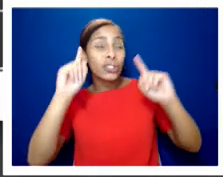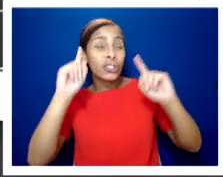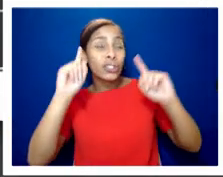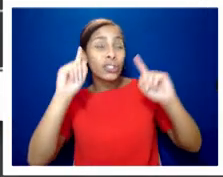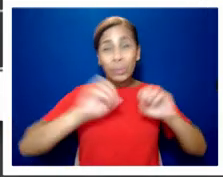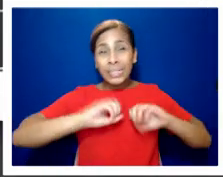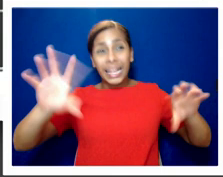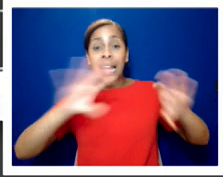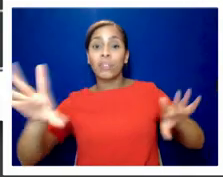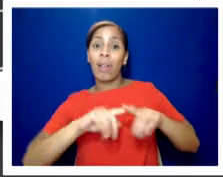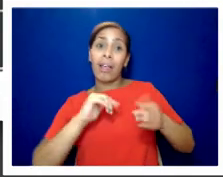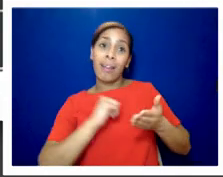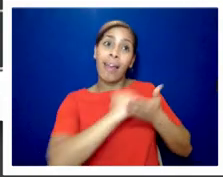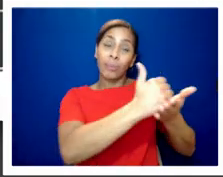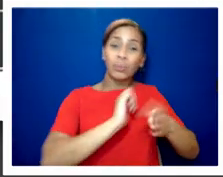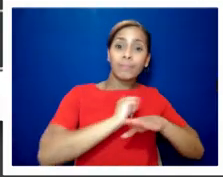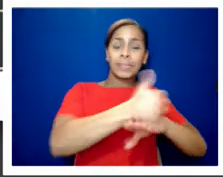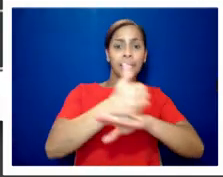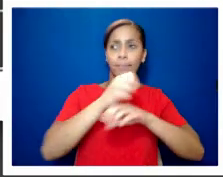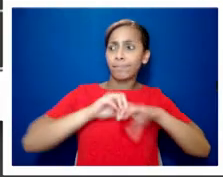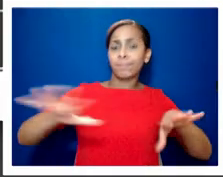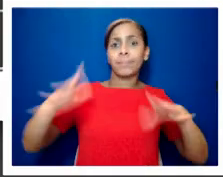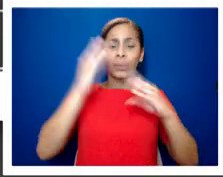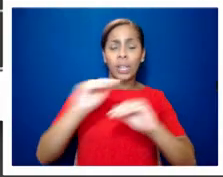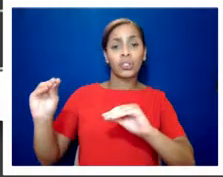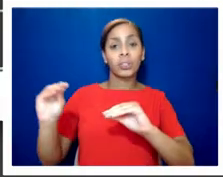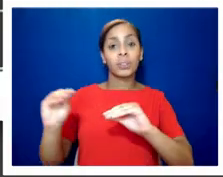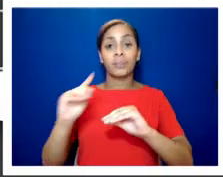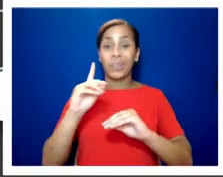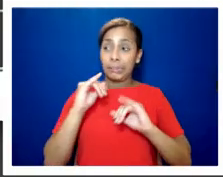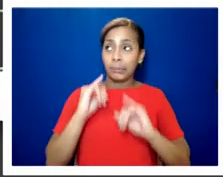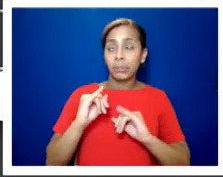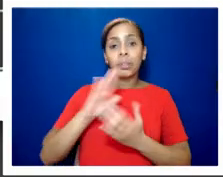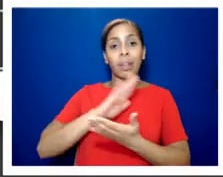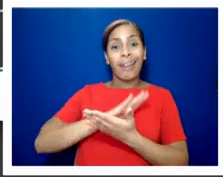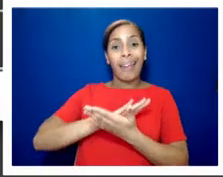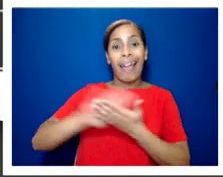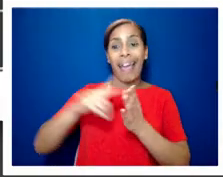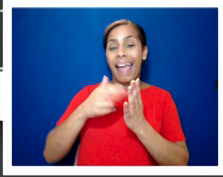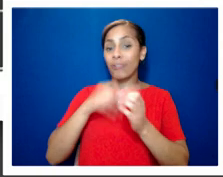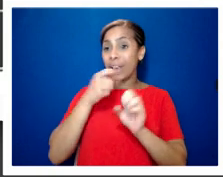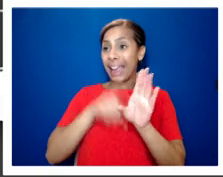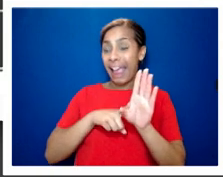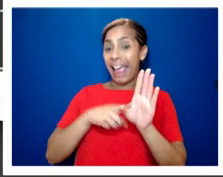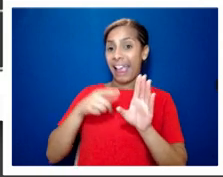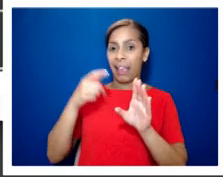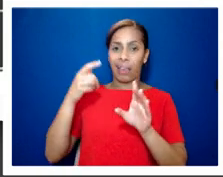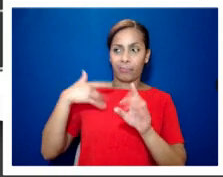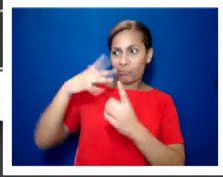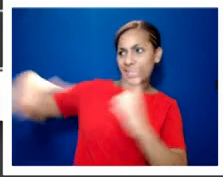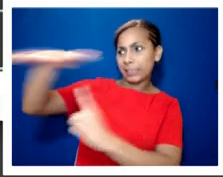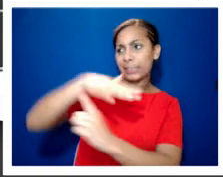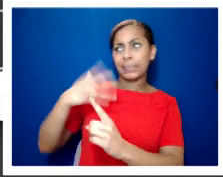now this didn't go down well with some harangay residents there was a backlash and there was a parents group formed to protest